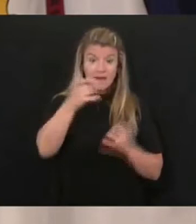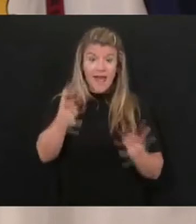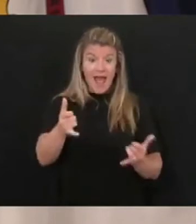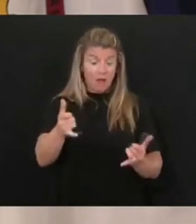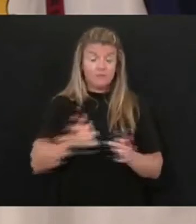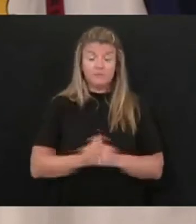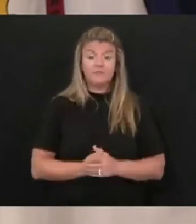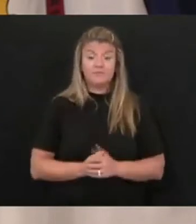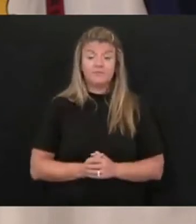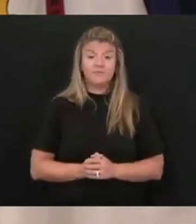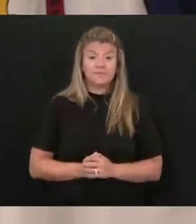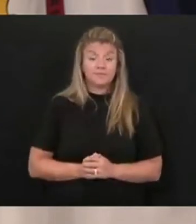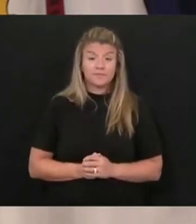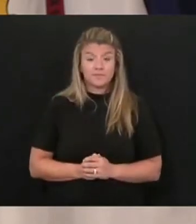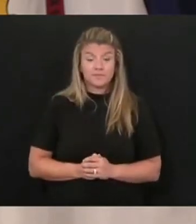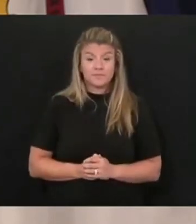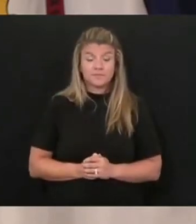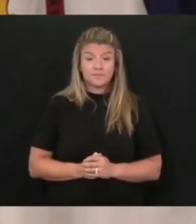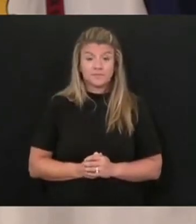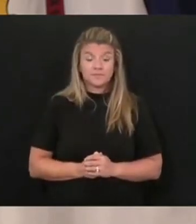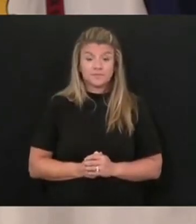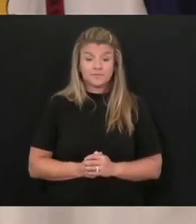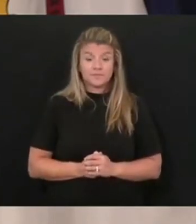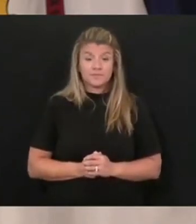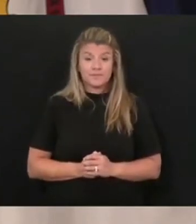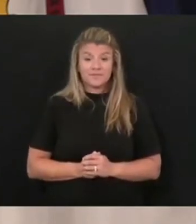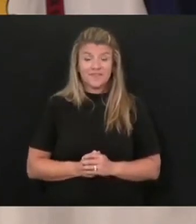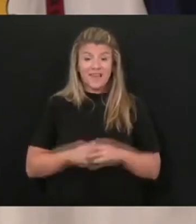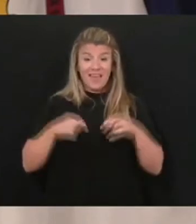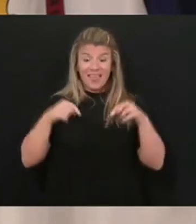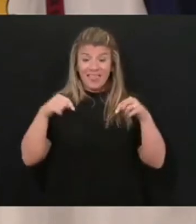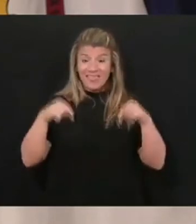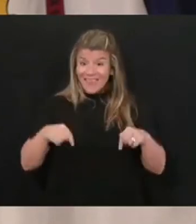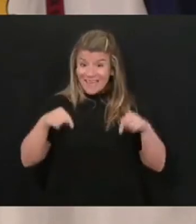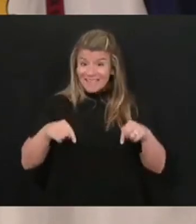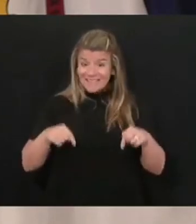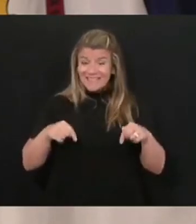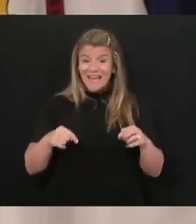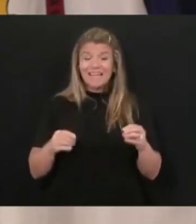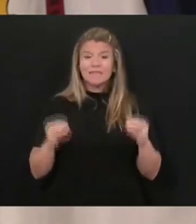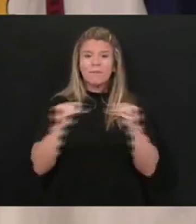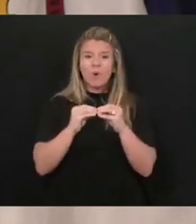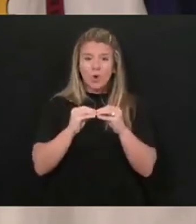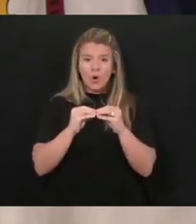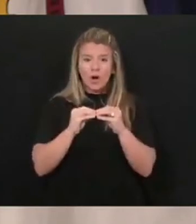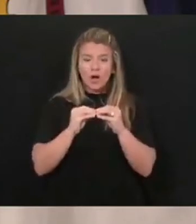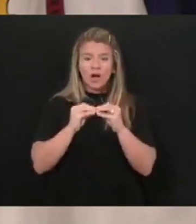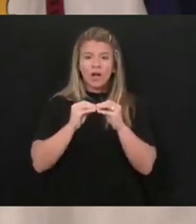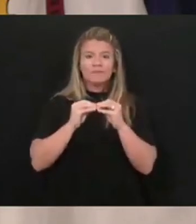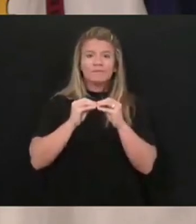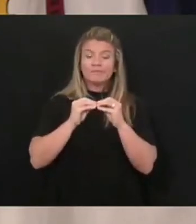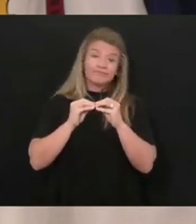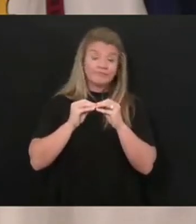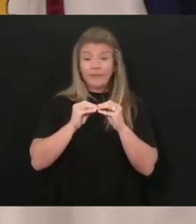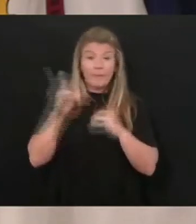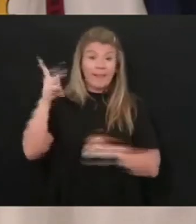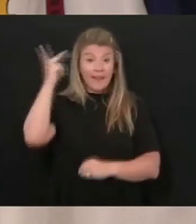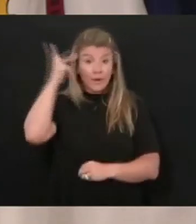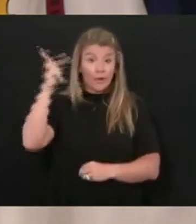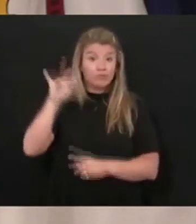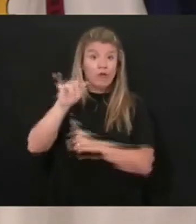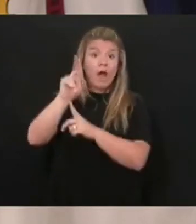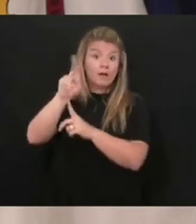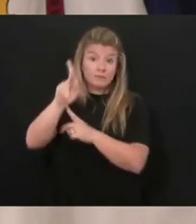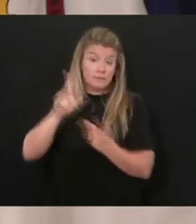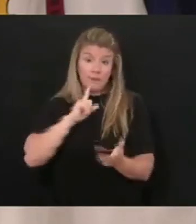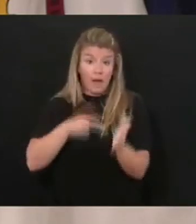direct as I can give it. I mean, this is more political junk. That's all there is to it. It's